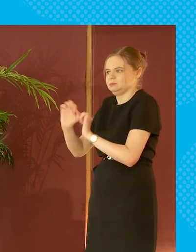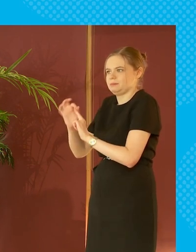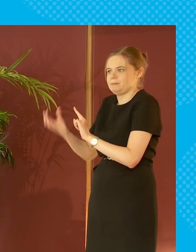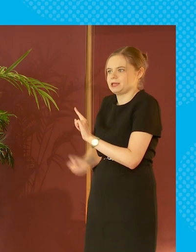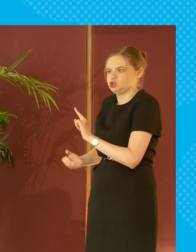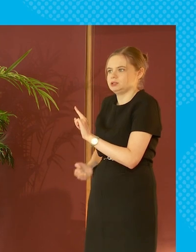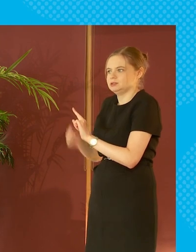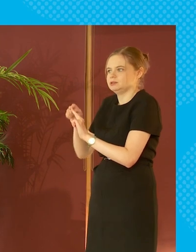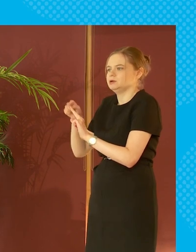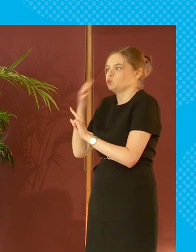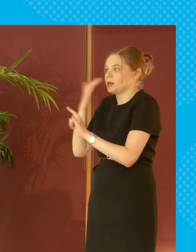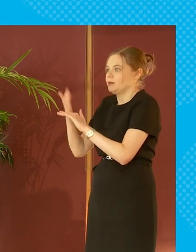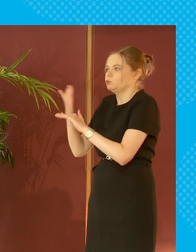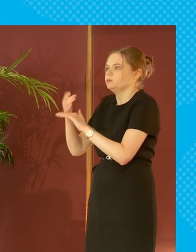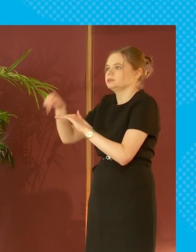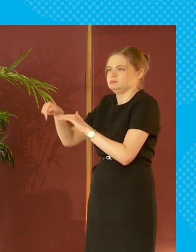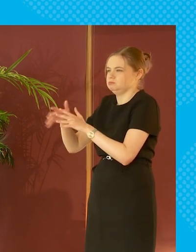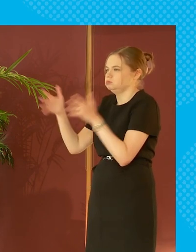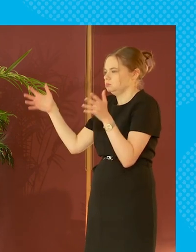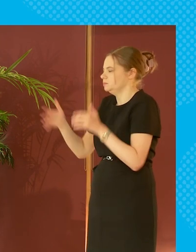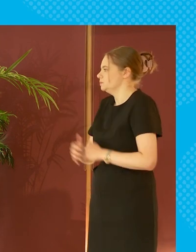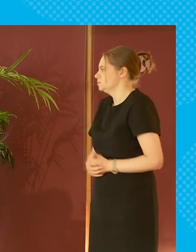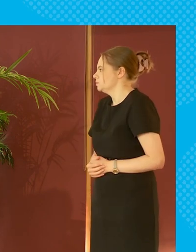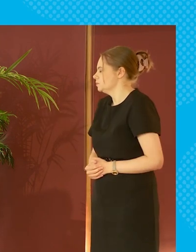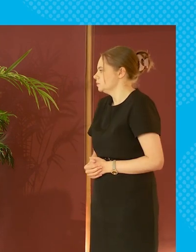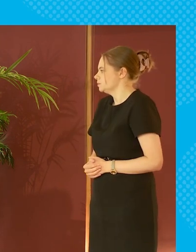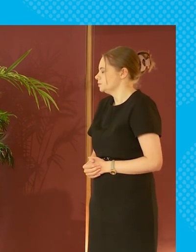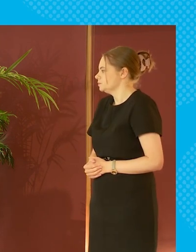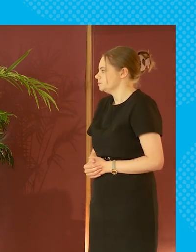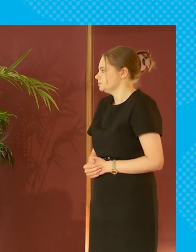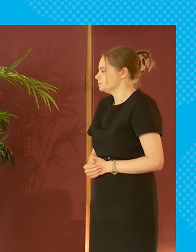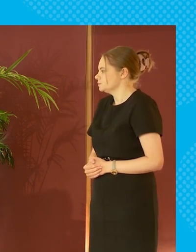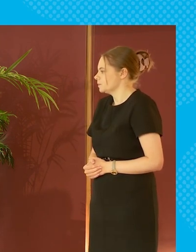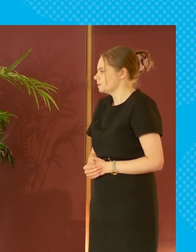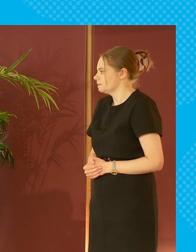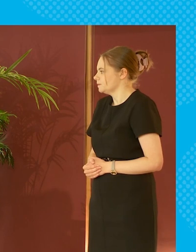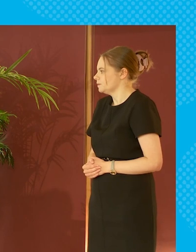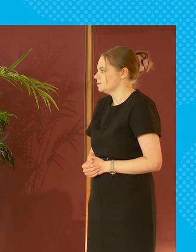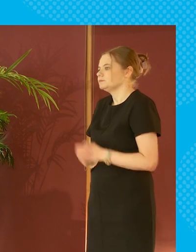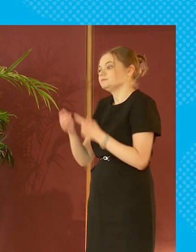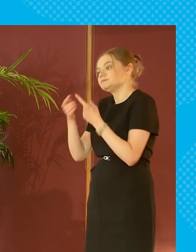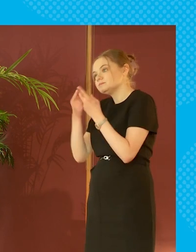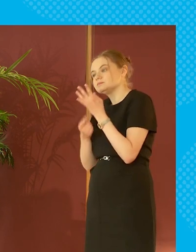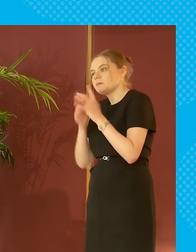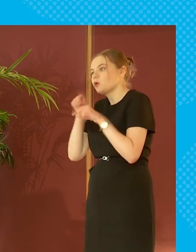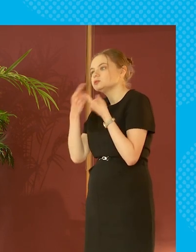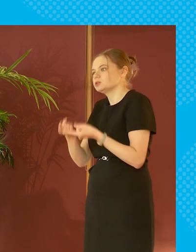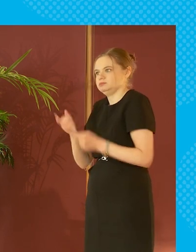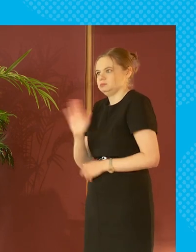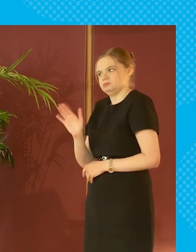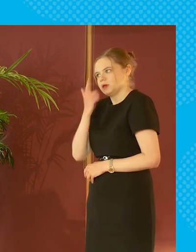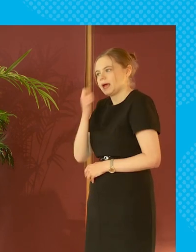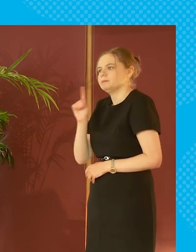at the point of employment is huge so it just it's not these things are not impossible they're all